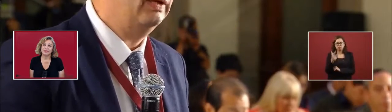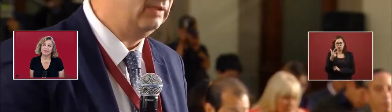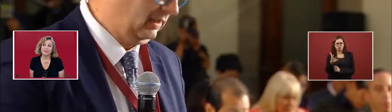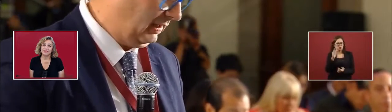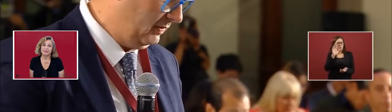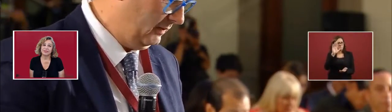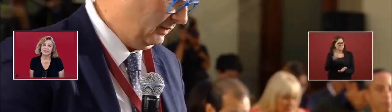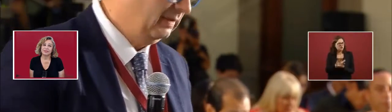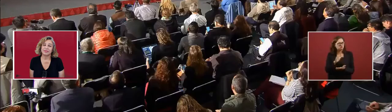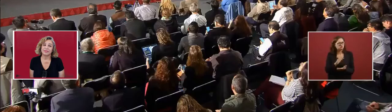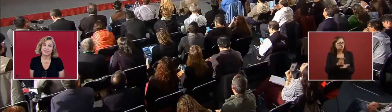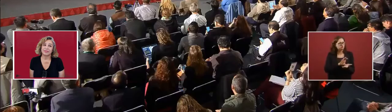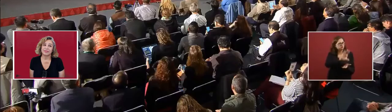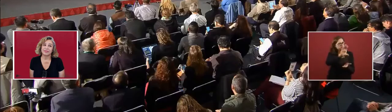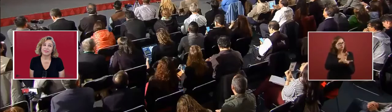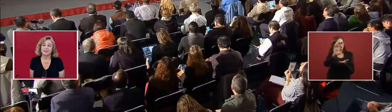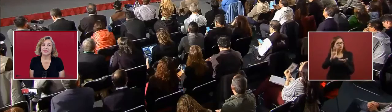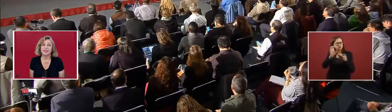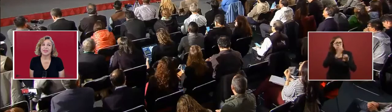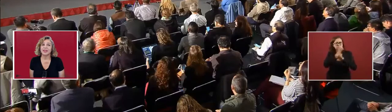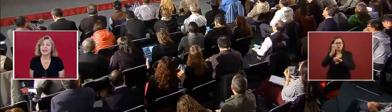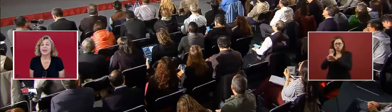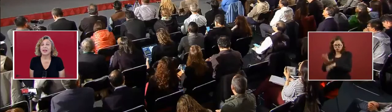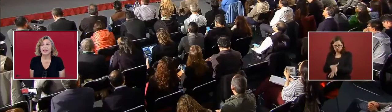is that, Secretary? Thank you.